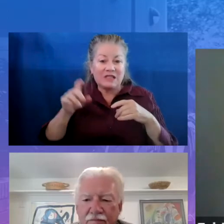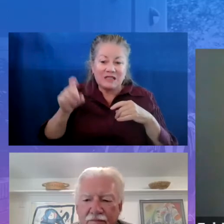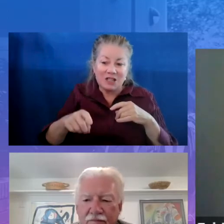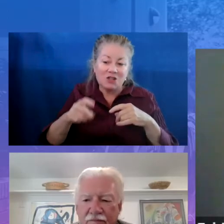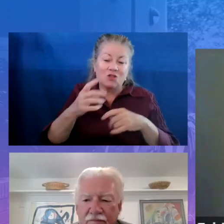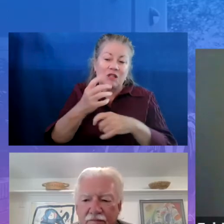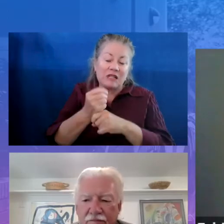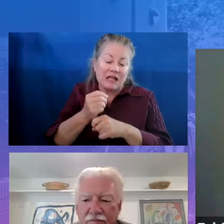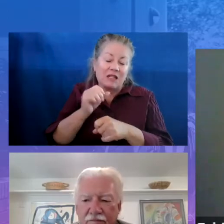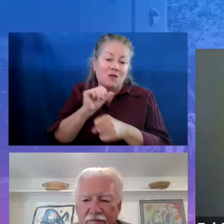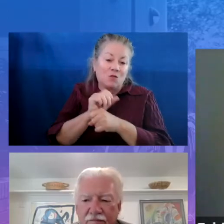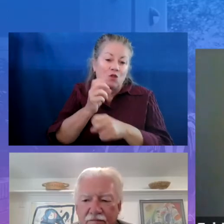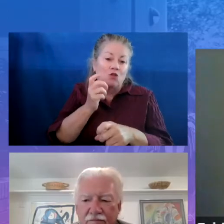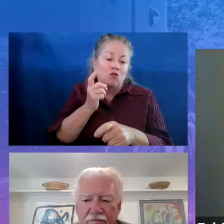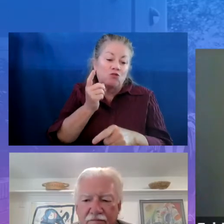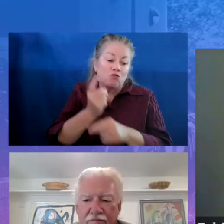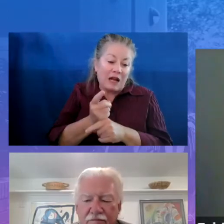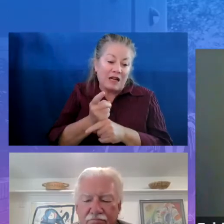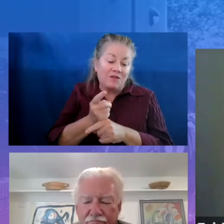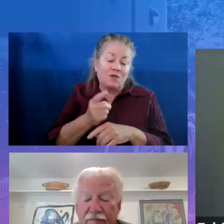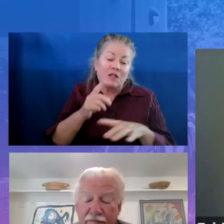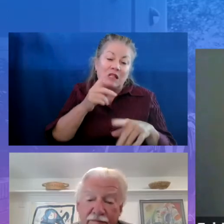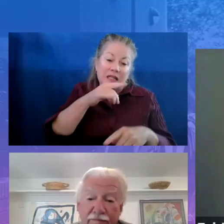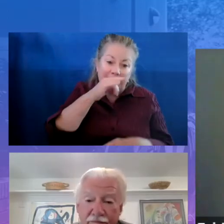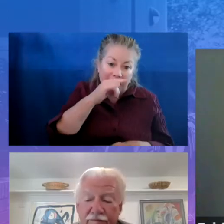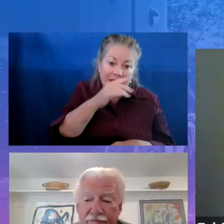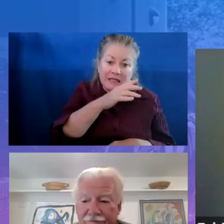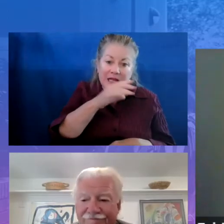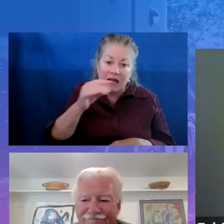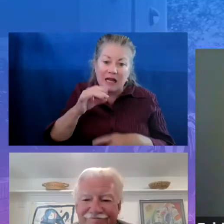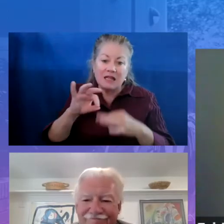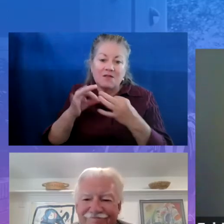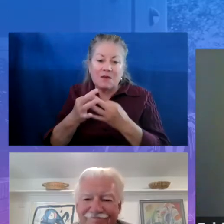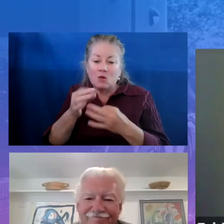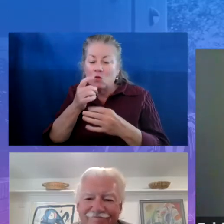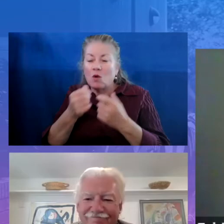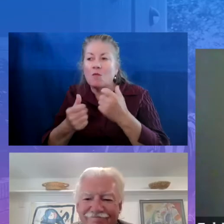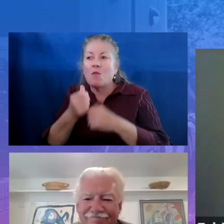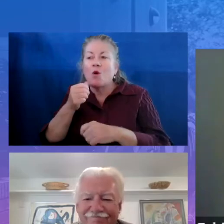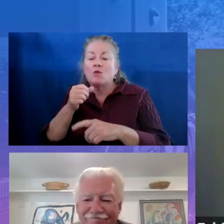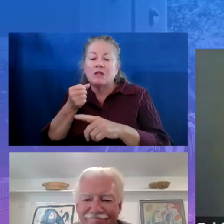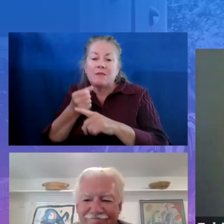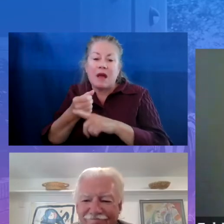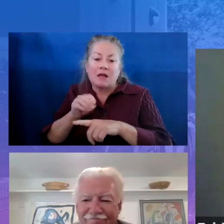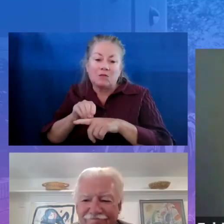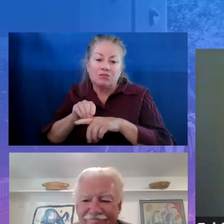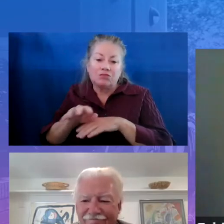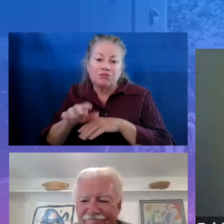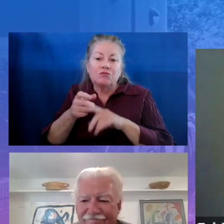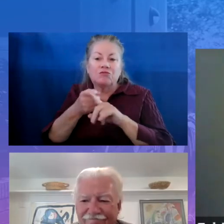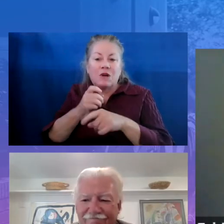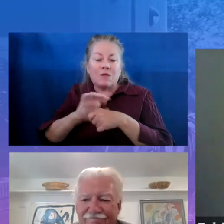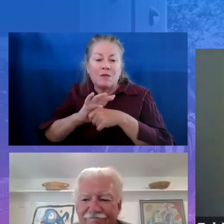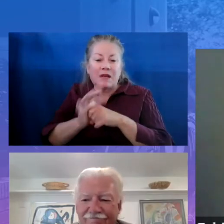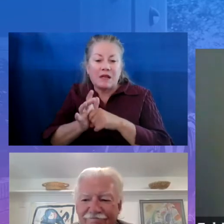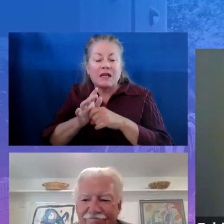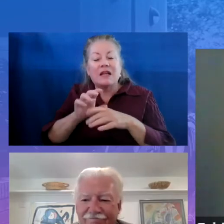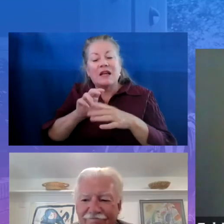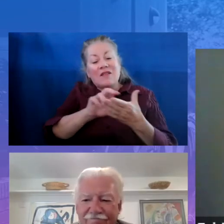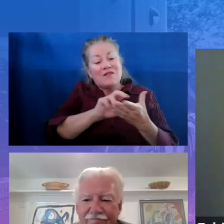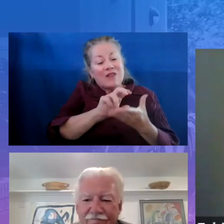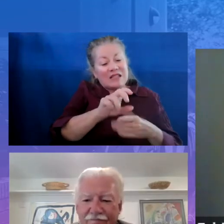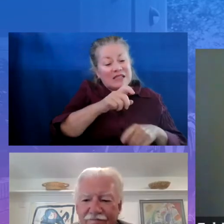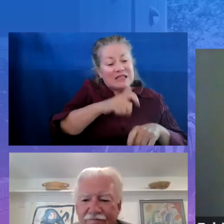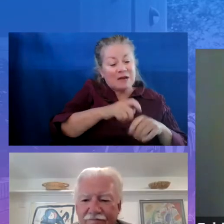families impacted the most by the pandemic. It's worth investing time on the front end to make